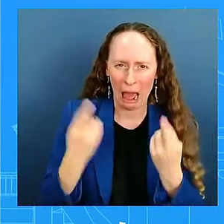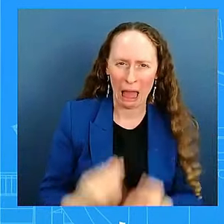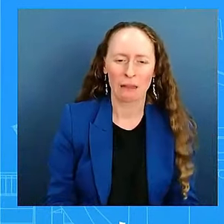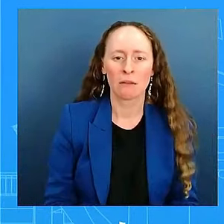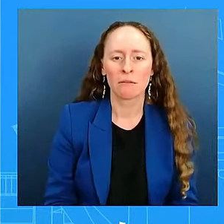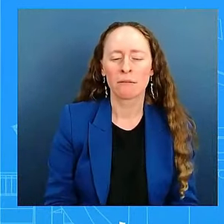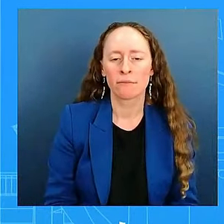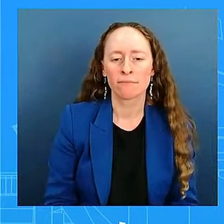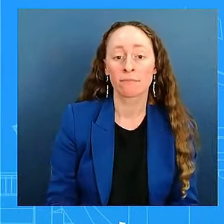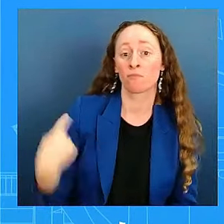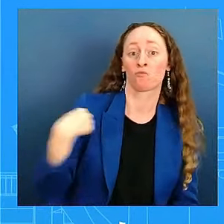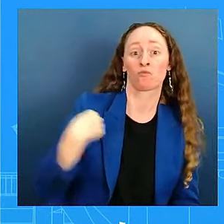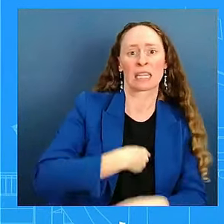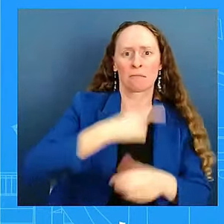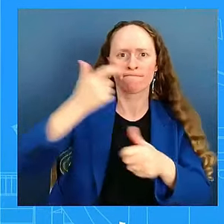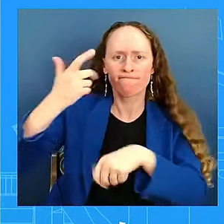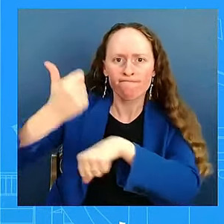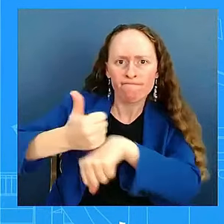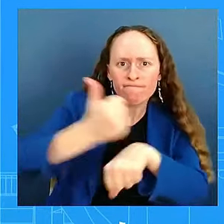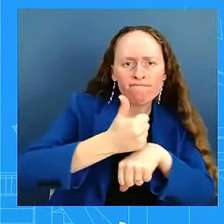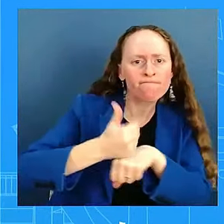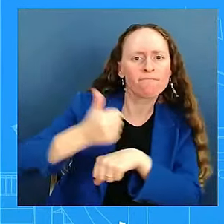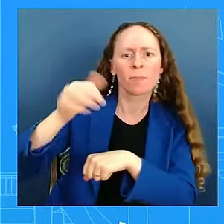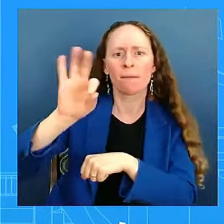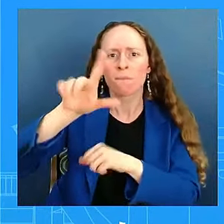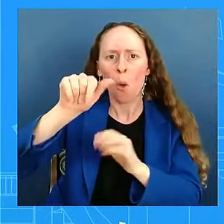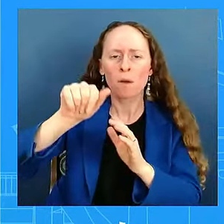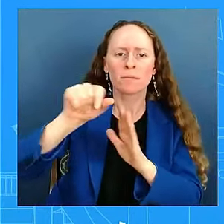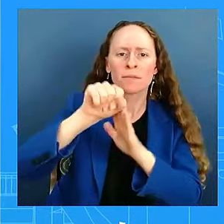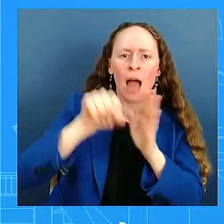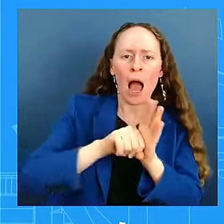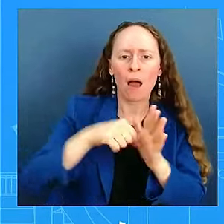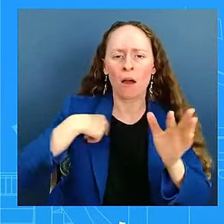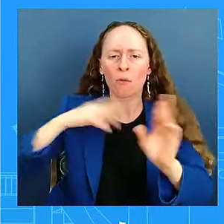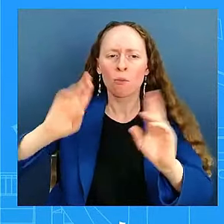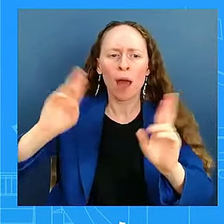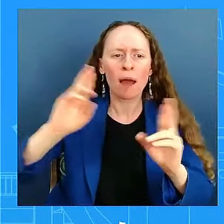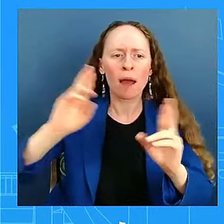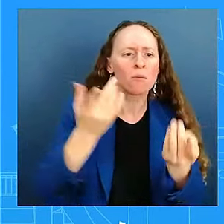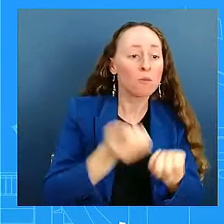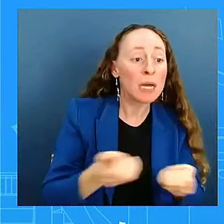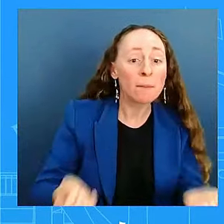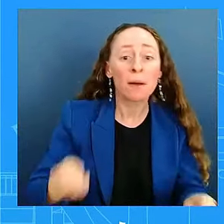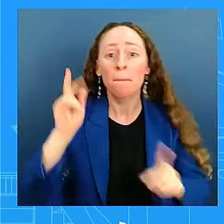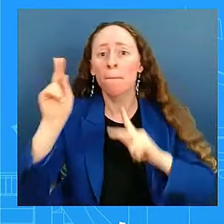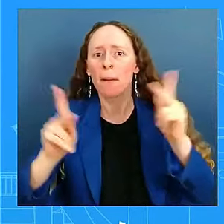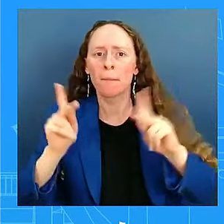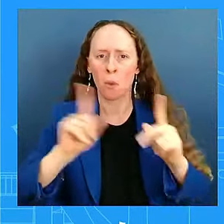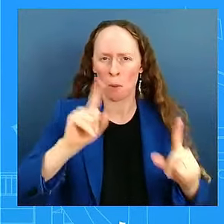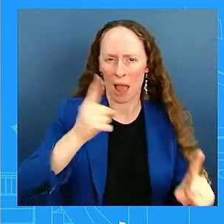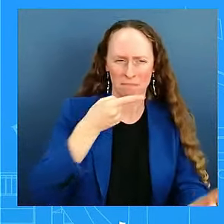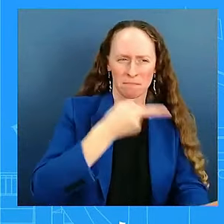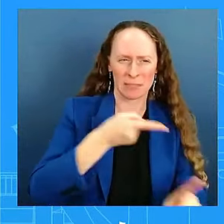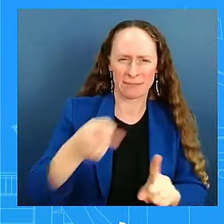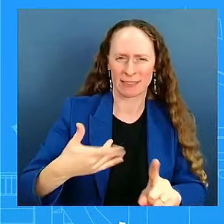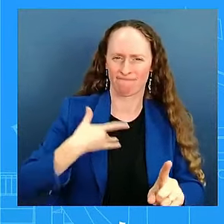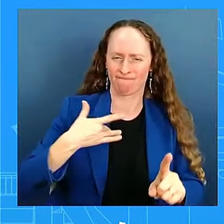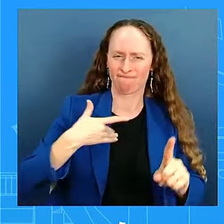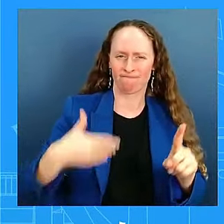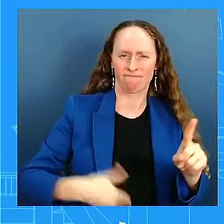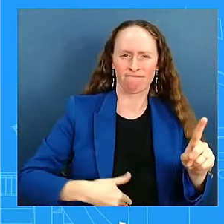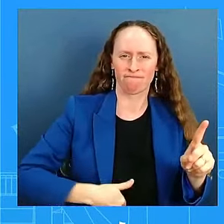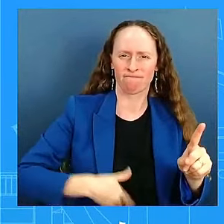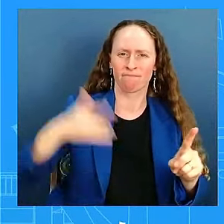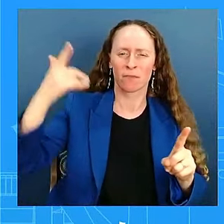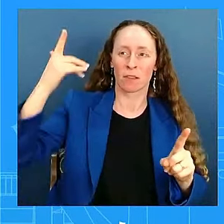as well as equipment and the like, also depends on the terrain and the access points. And so we pre-position